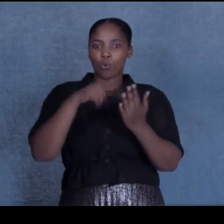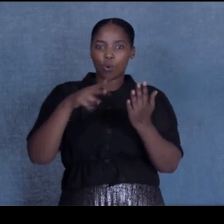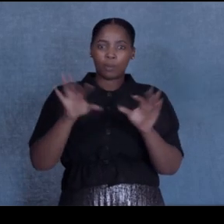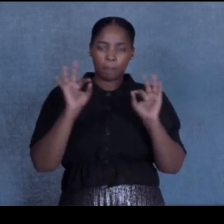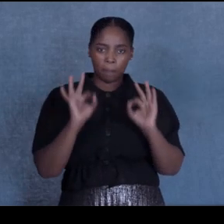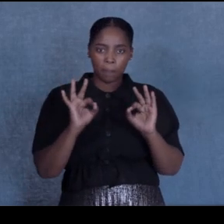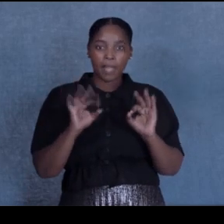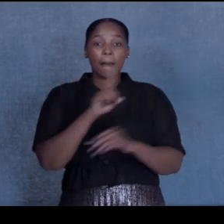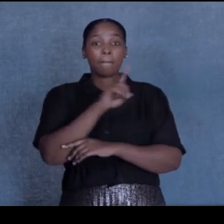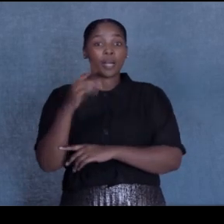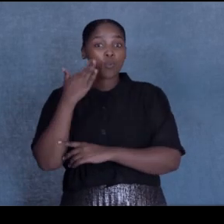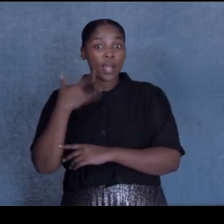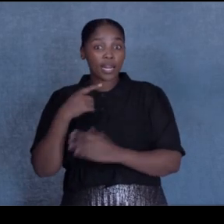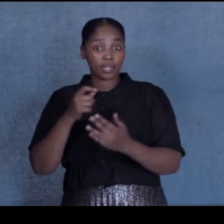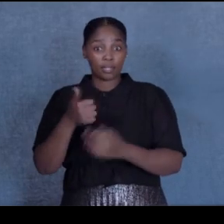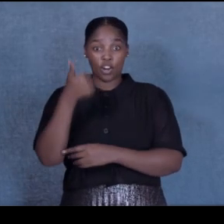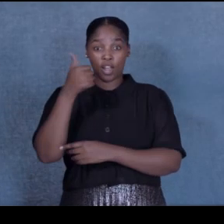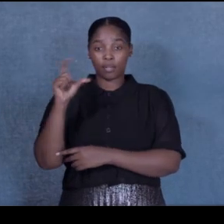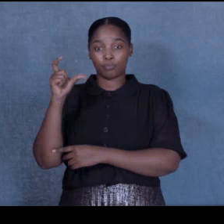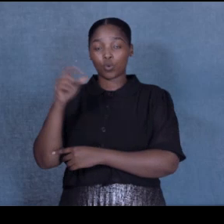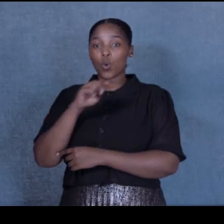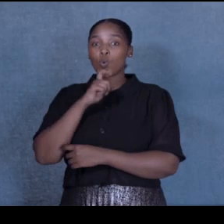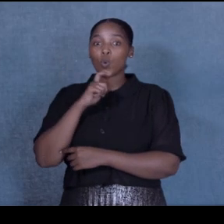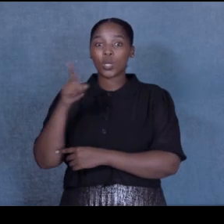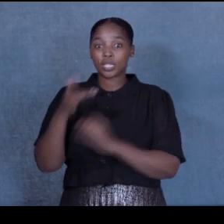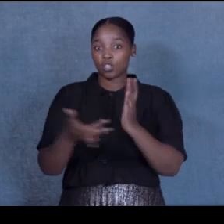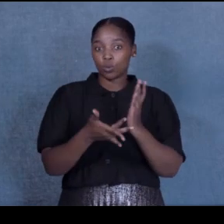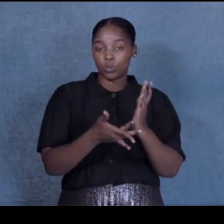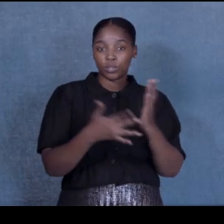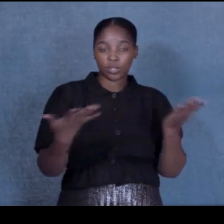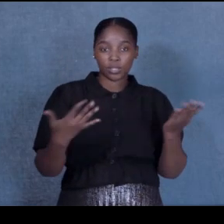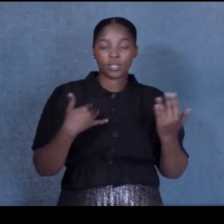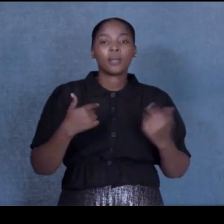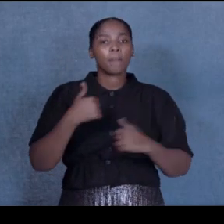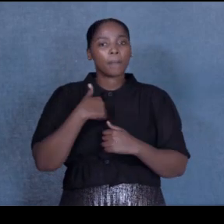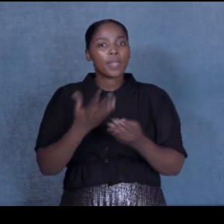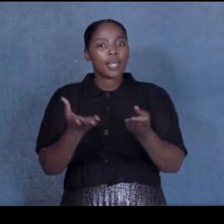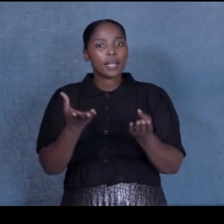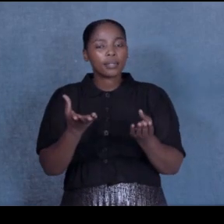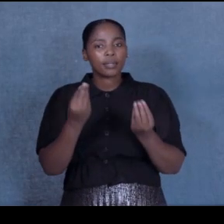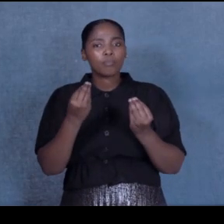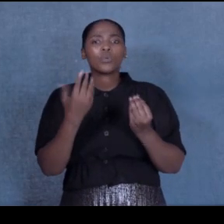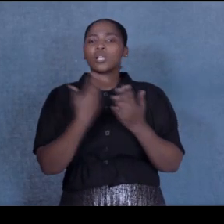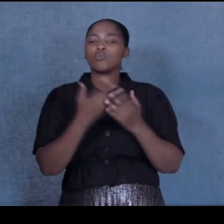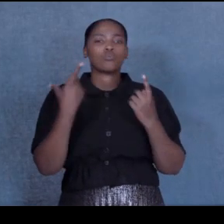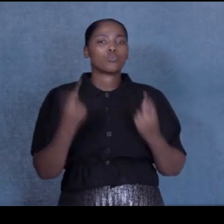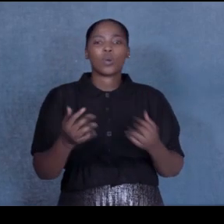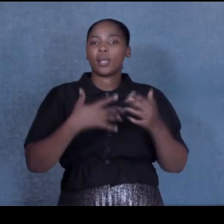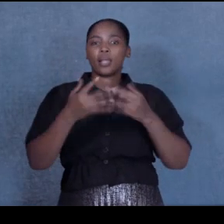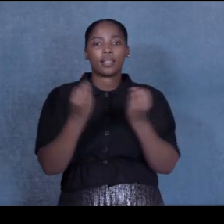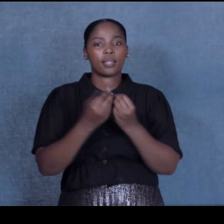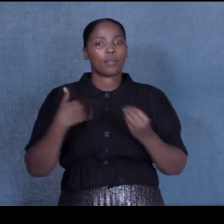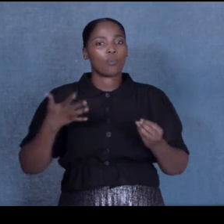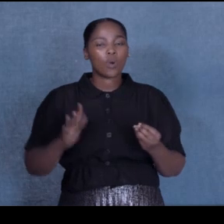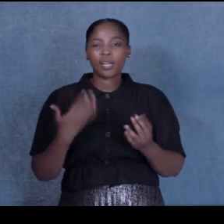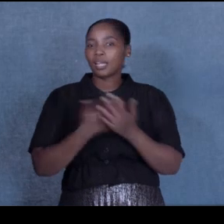But with the right technology and the right system devices, I can do anything I want to. I can